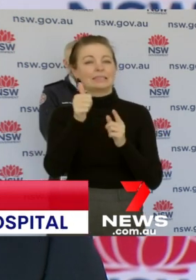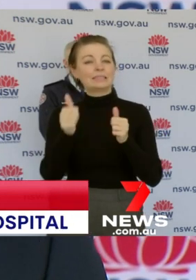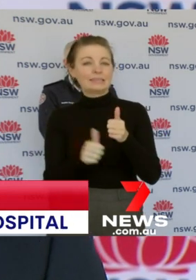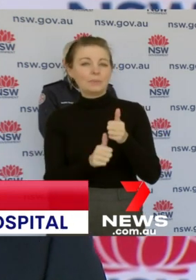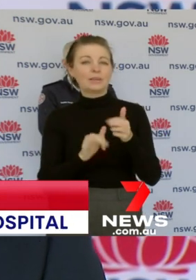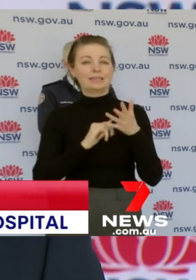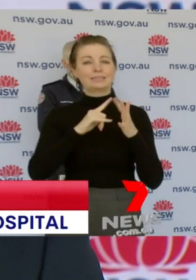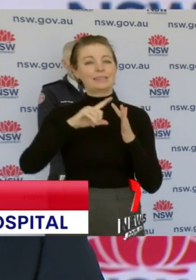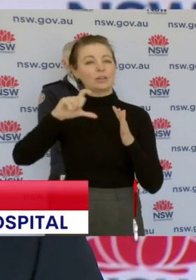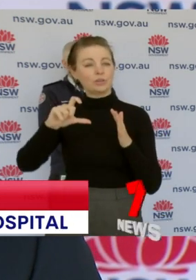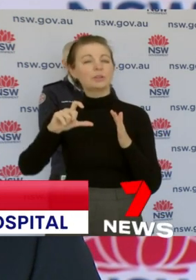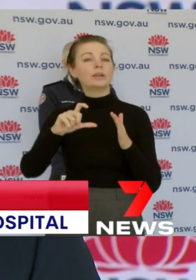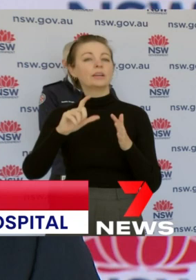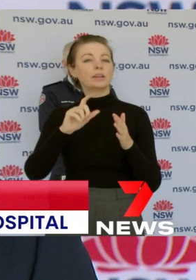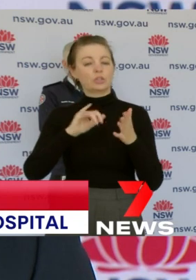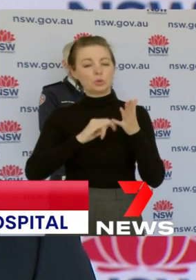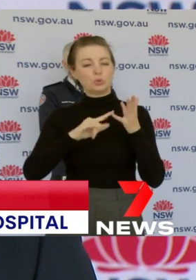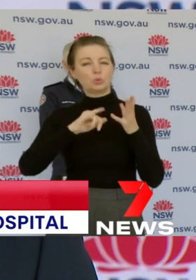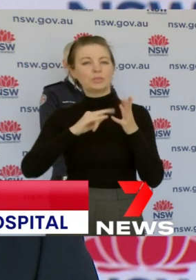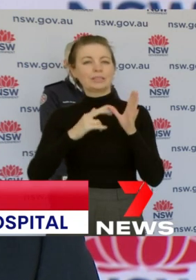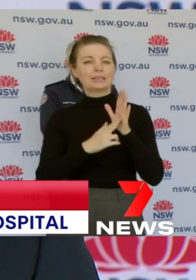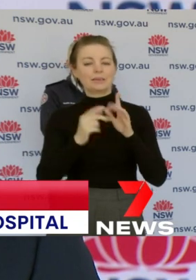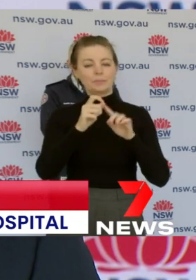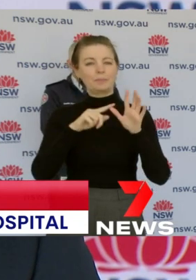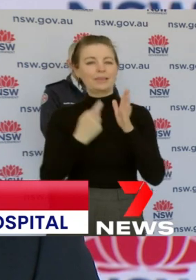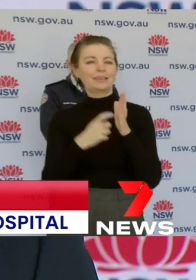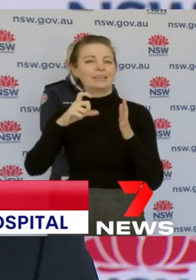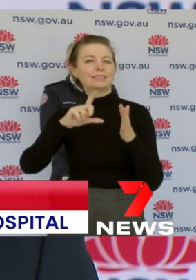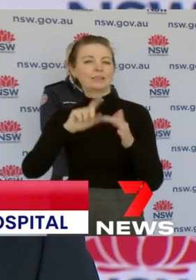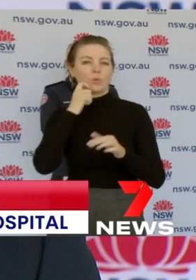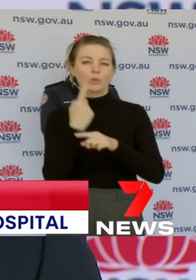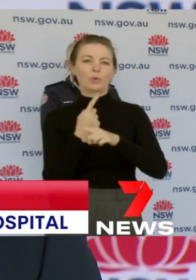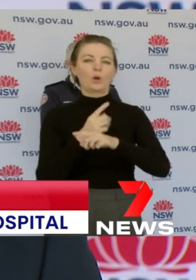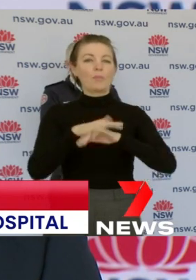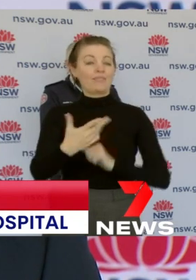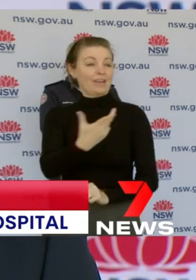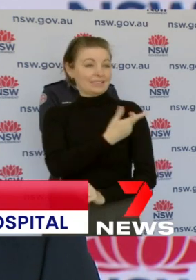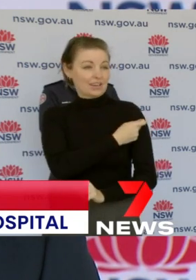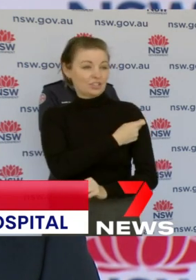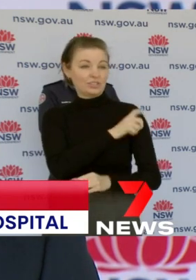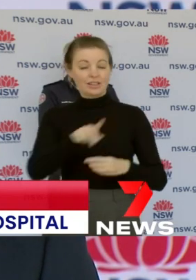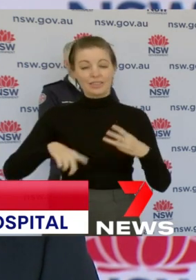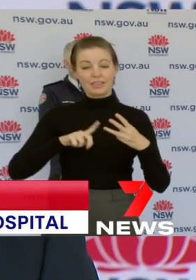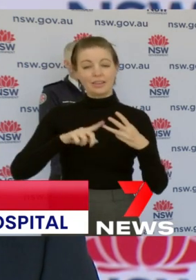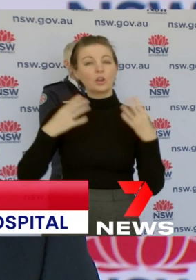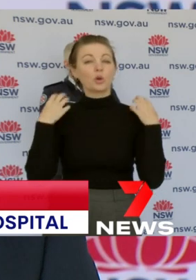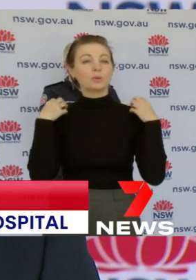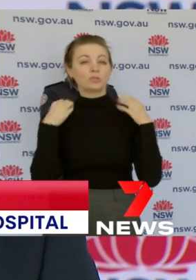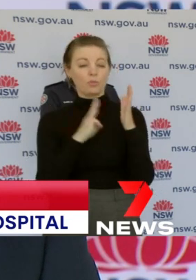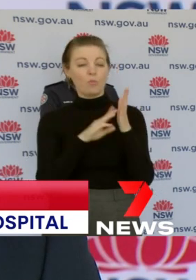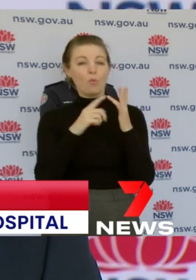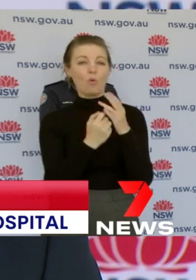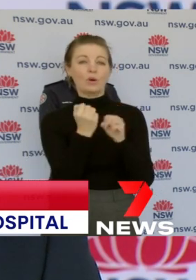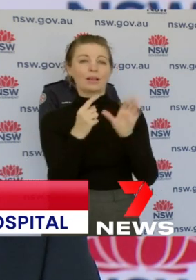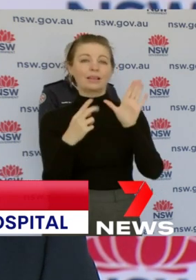vaccination program and then I'm going to ask Commissioner Dominic Morgan to talk about some of the challenges for